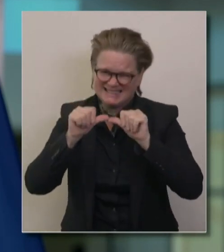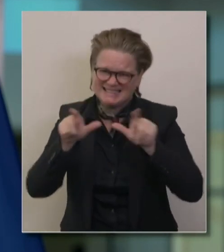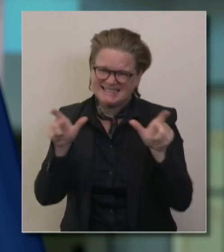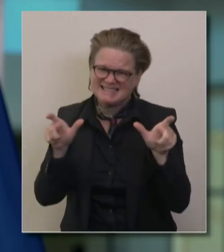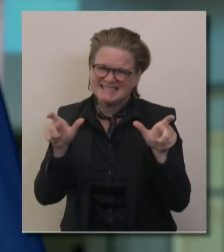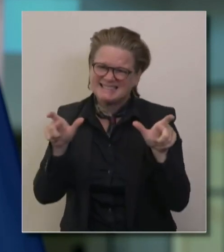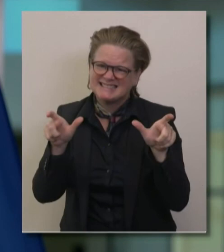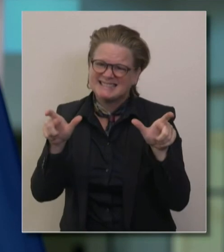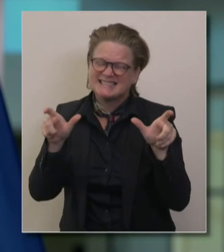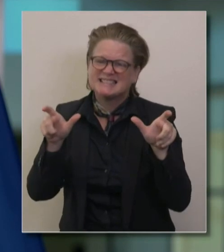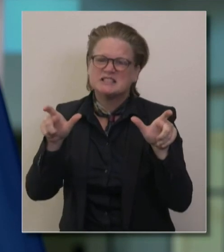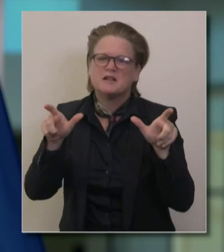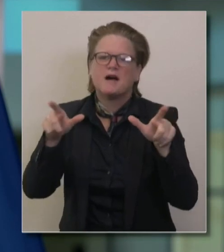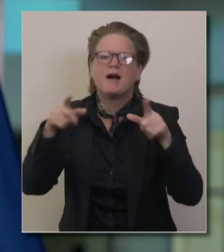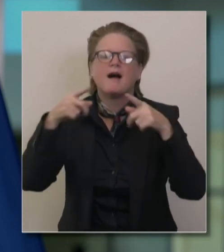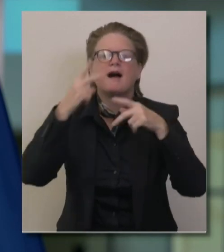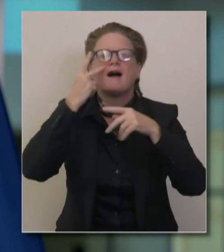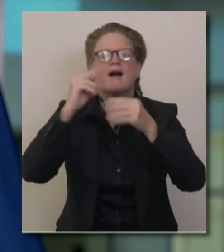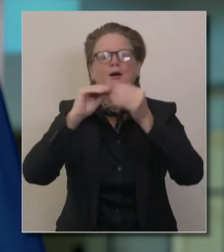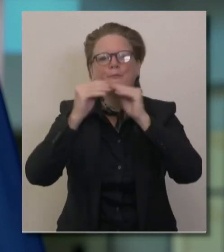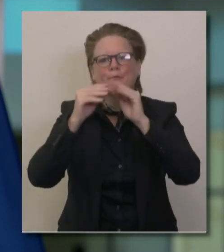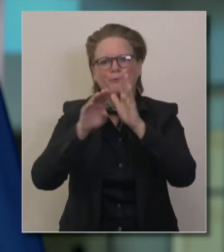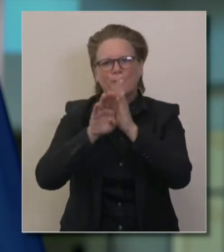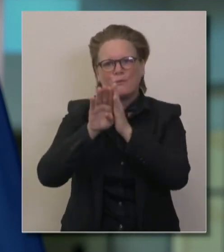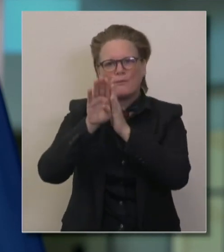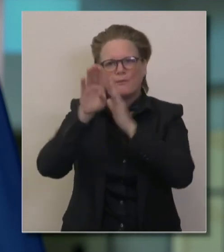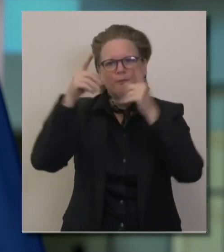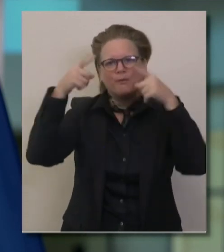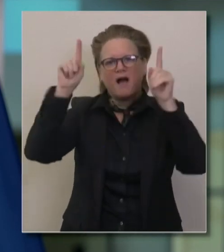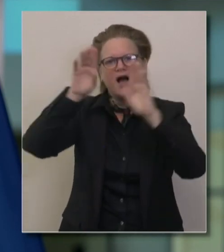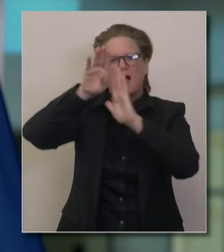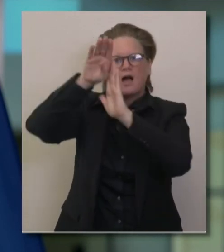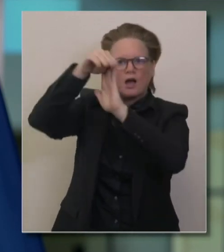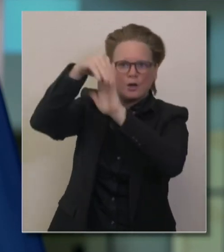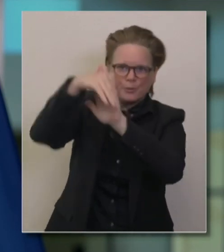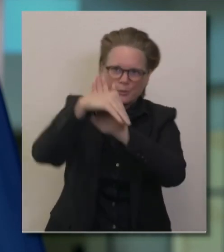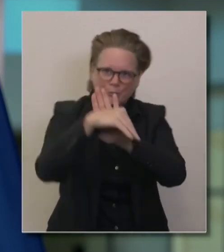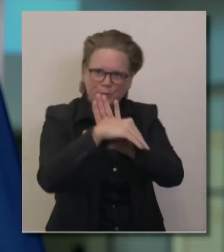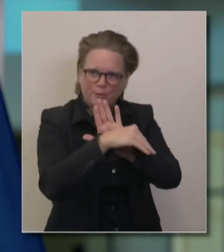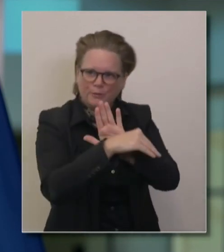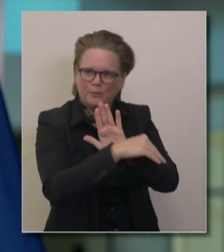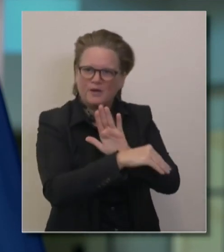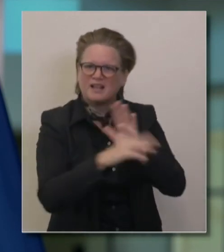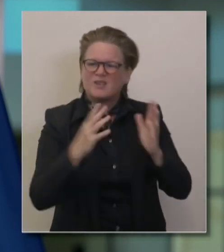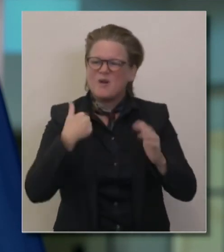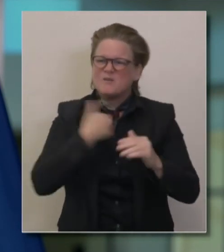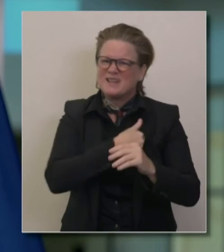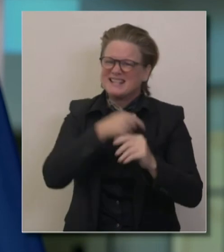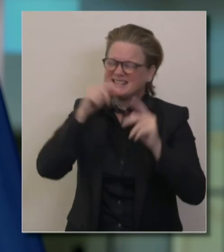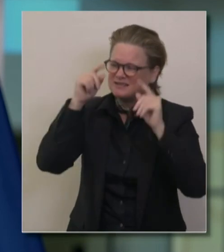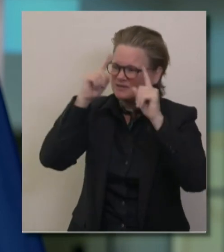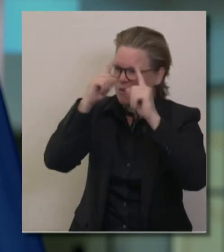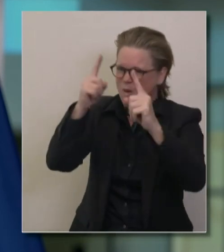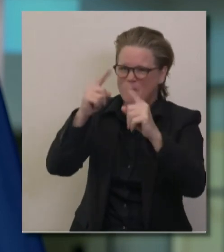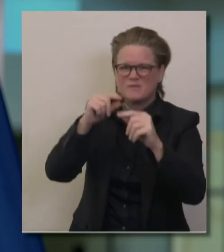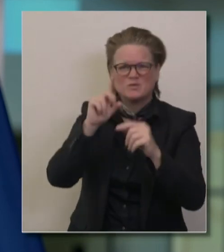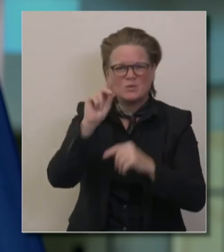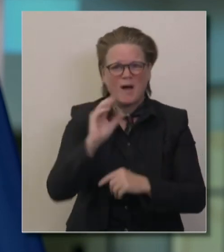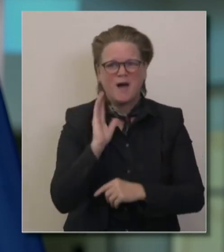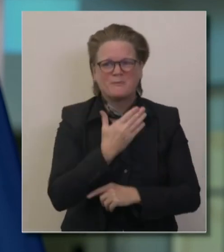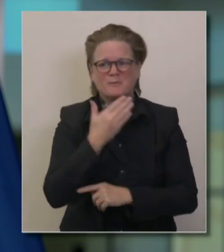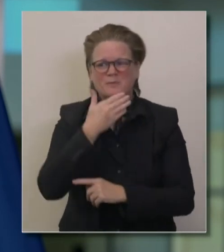We are resolved to do that and we resolve to do our best to mitigate this spread of transmission of this